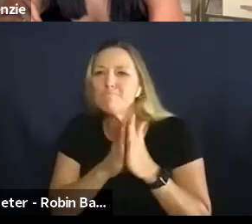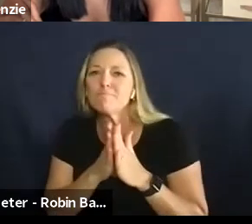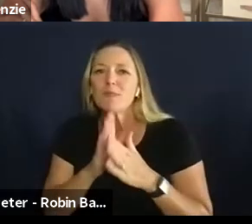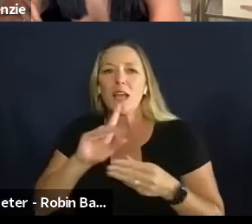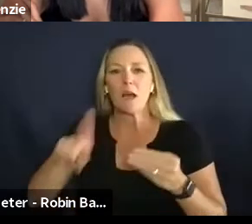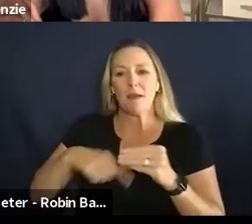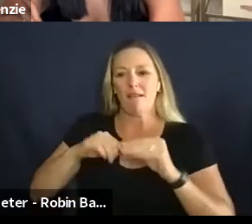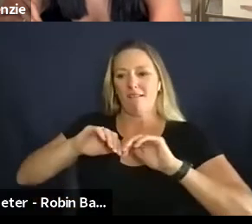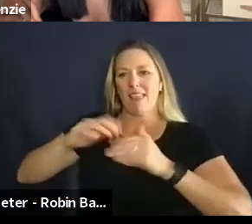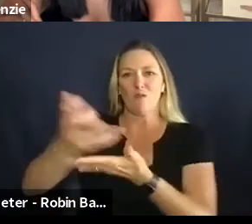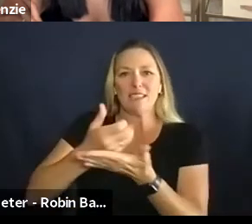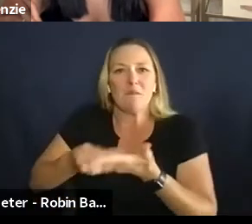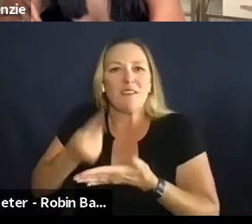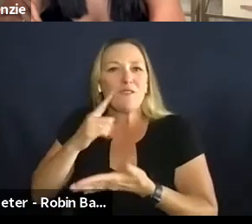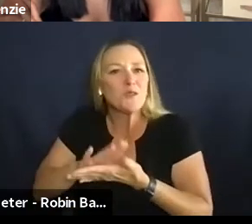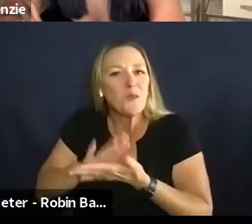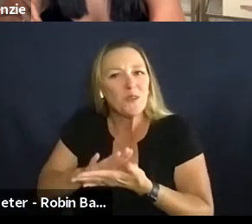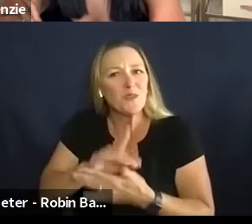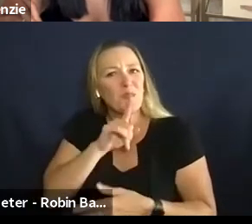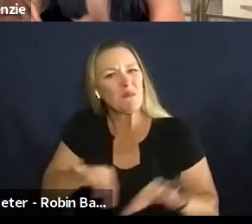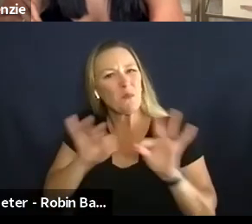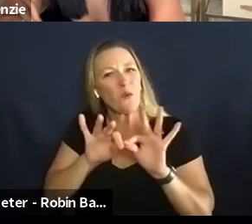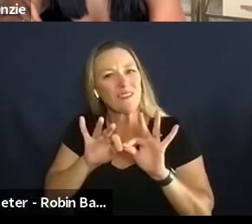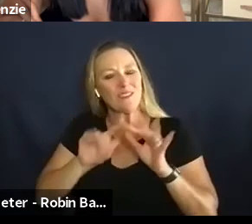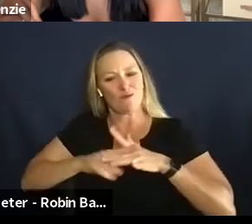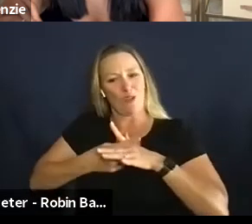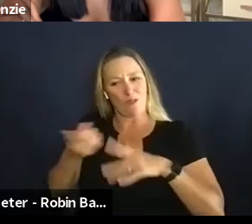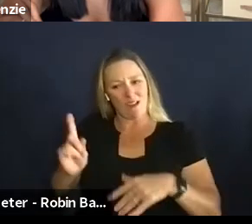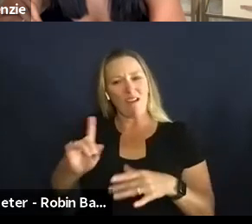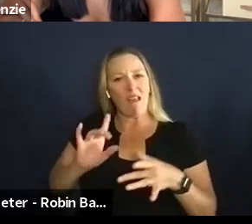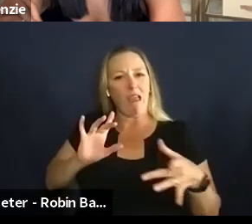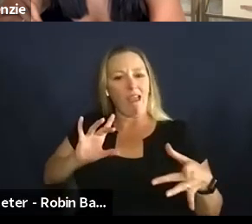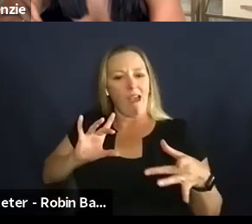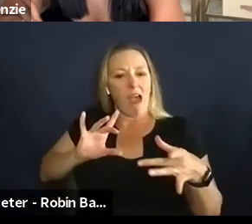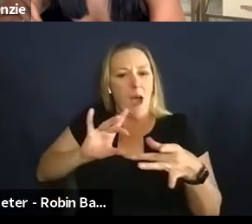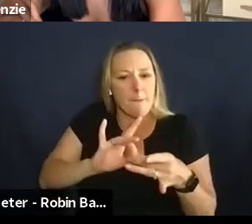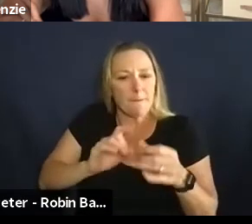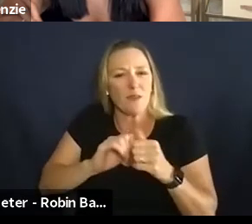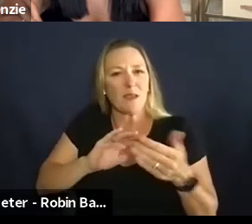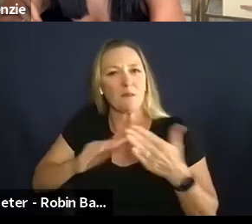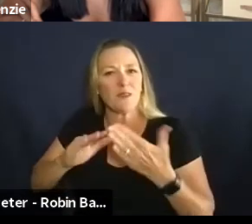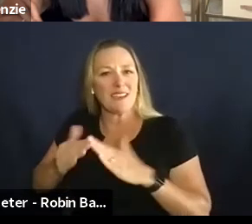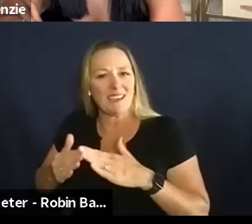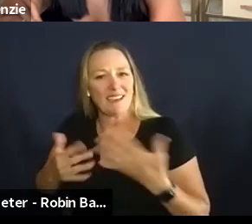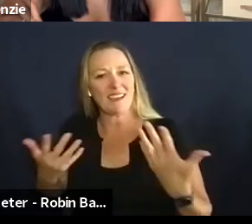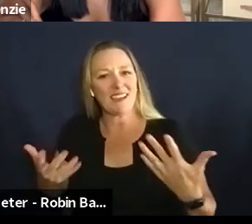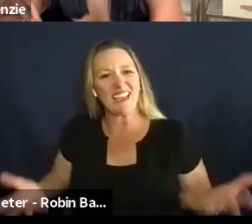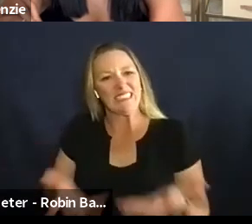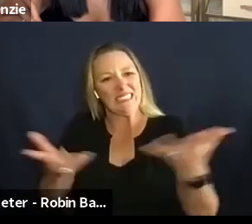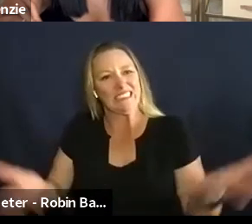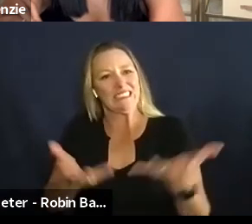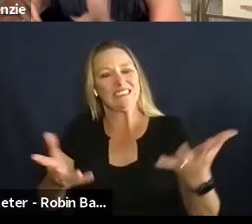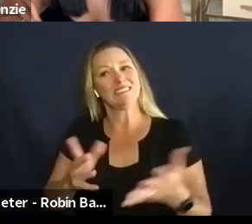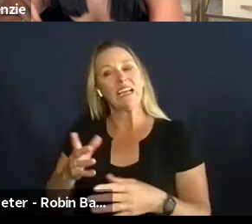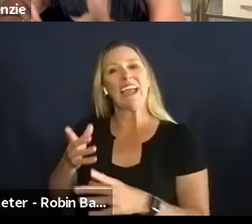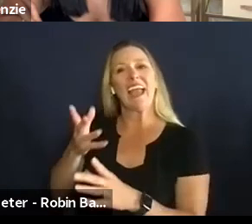really starts with connecting with the community having passion being authentic and um and really rallying everyone for for the same